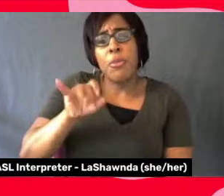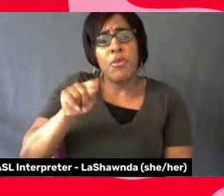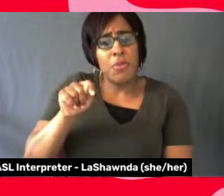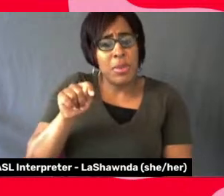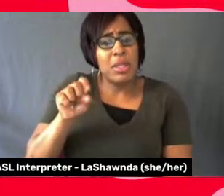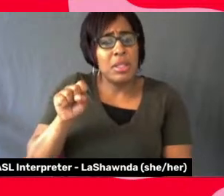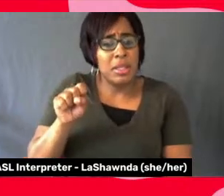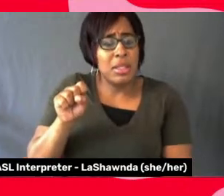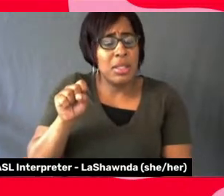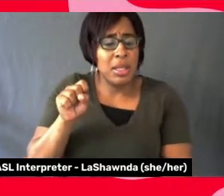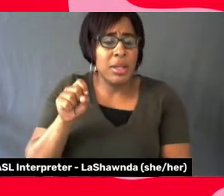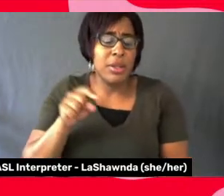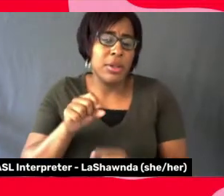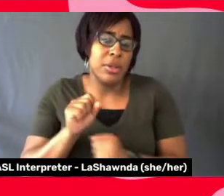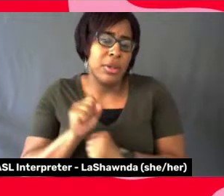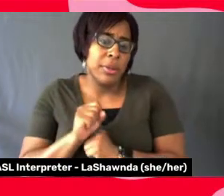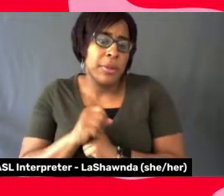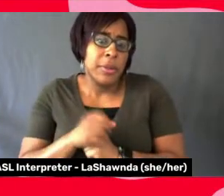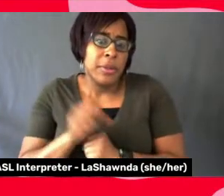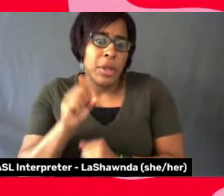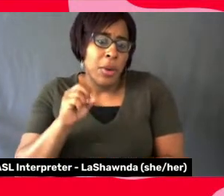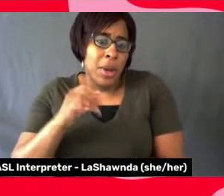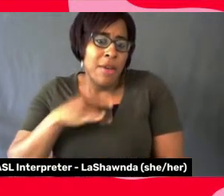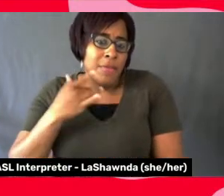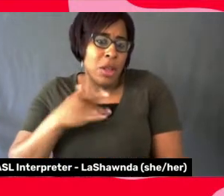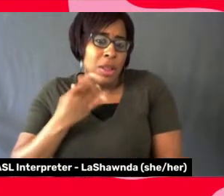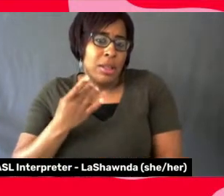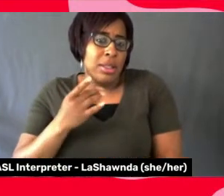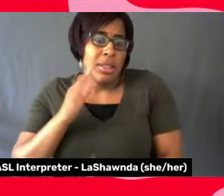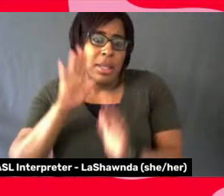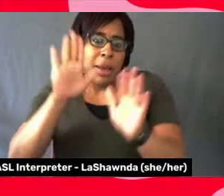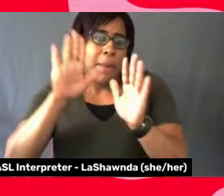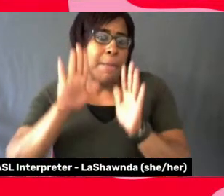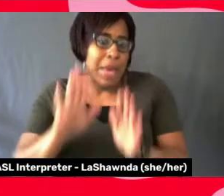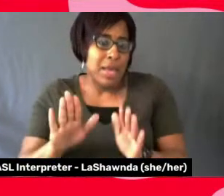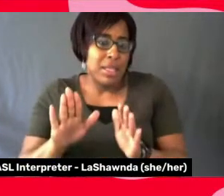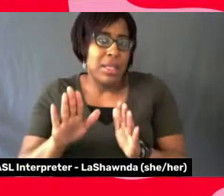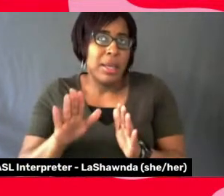and I just, yeah, I think it's amazing what we can do when we all come together.